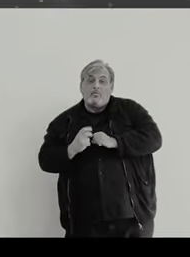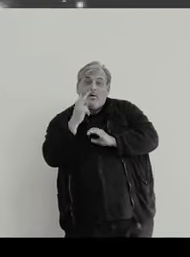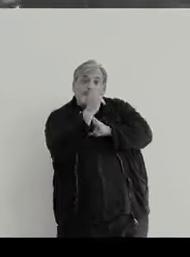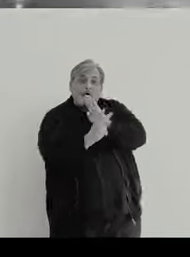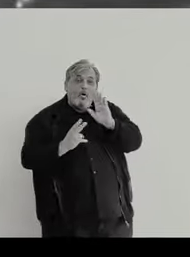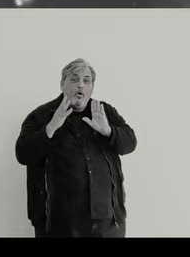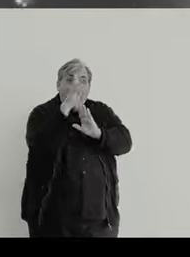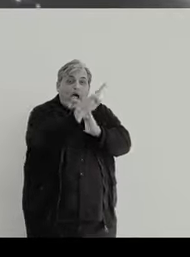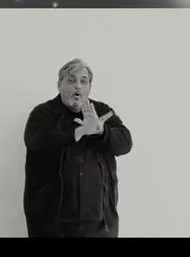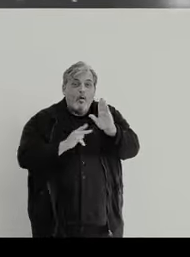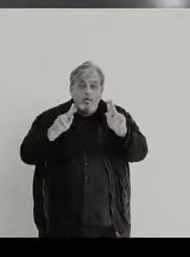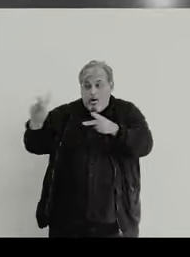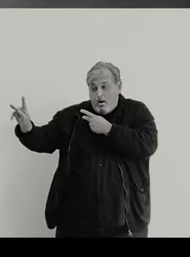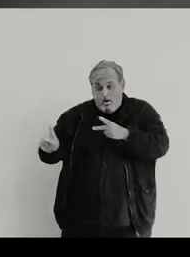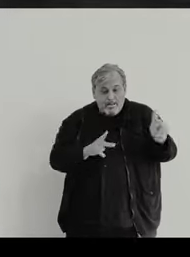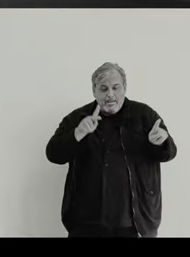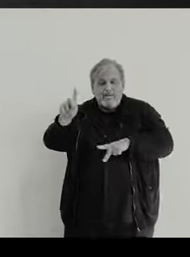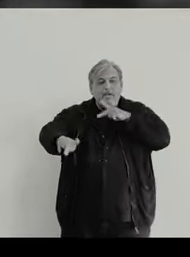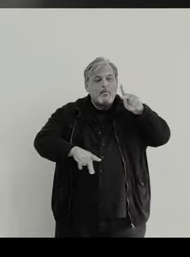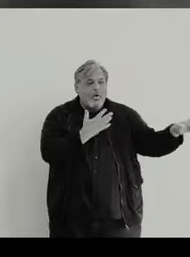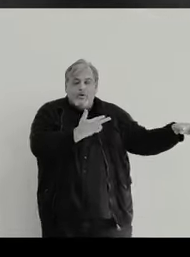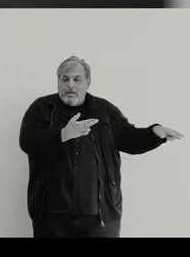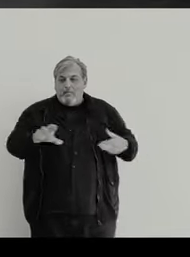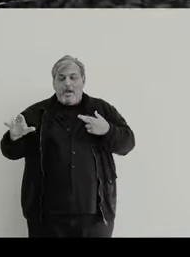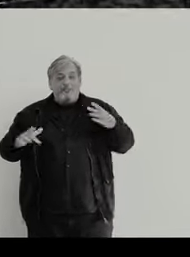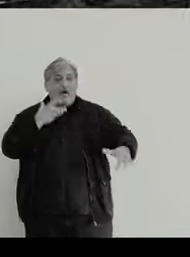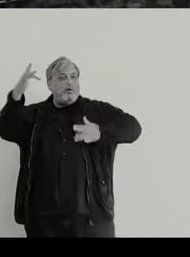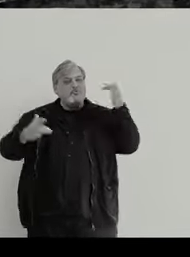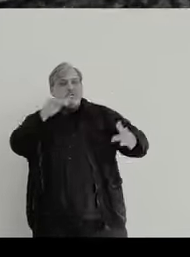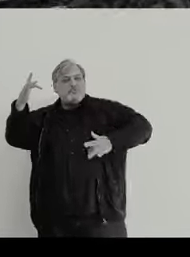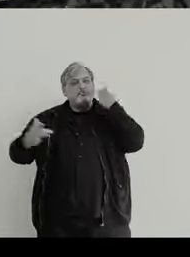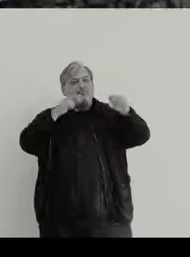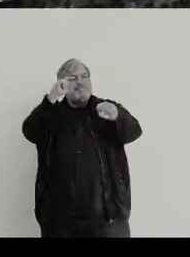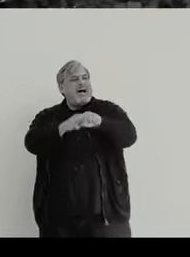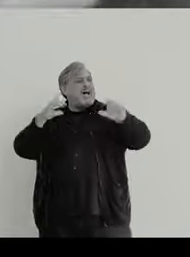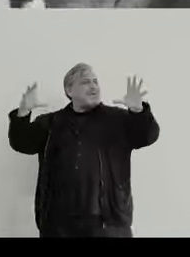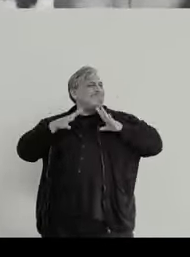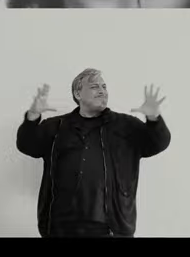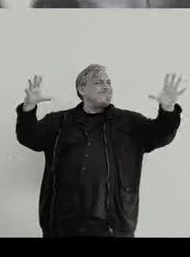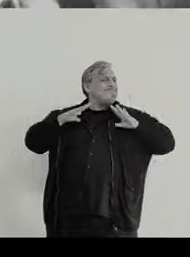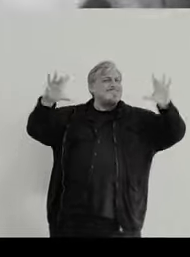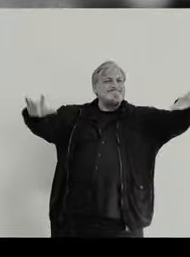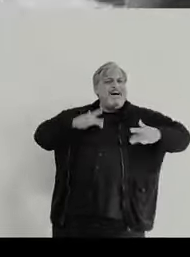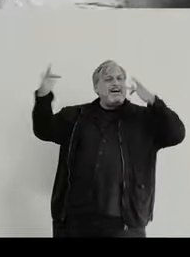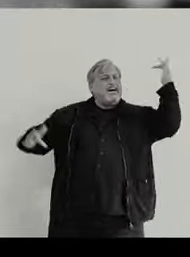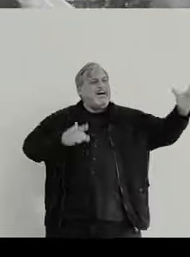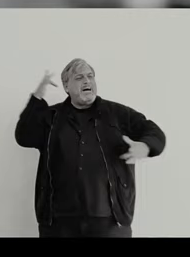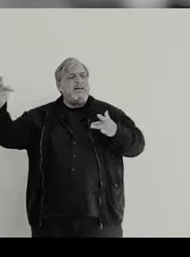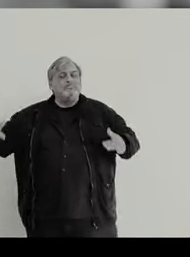24-hour party people Get ready for real good times